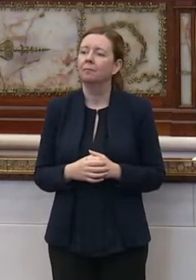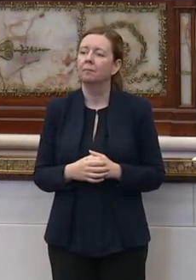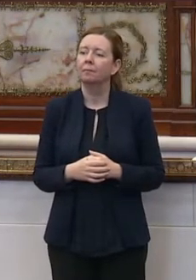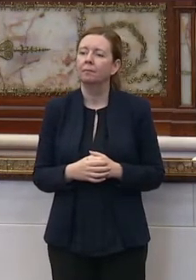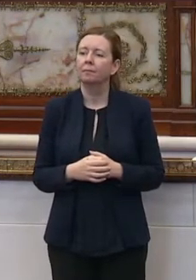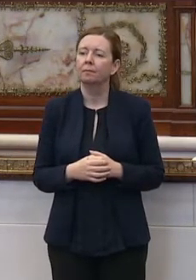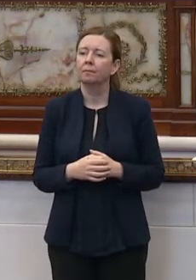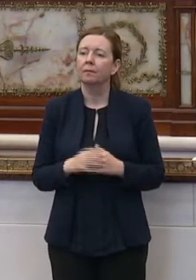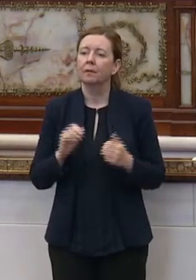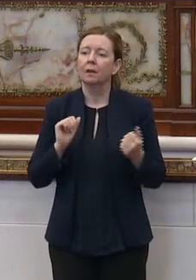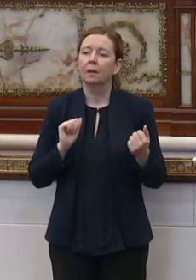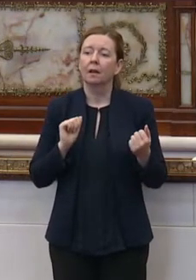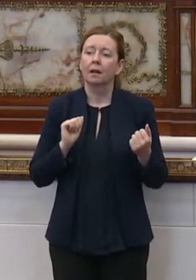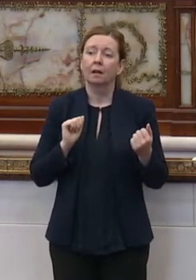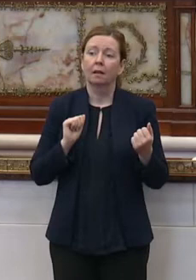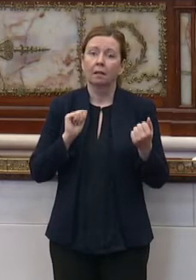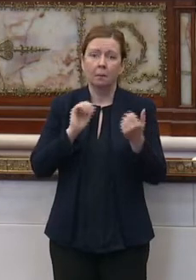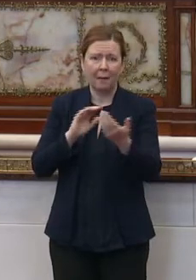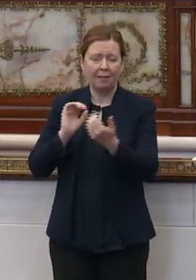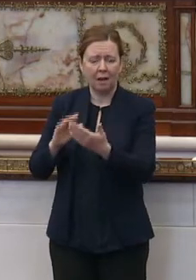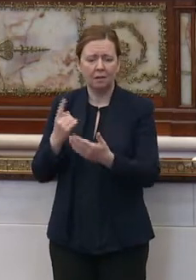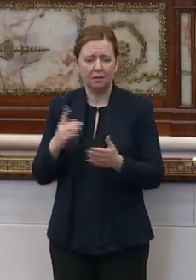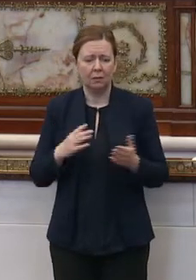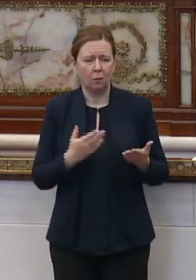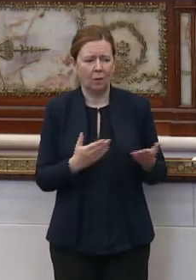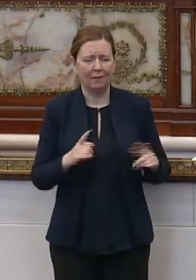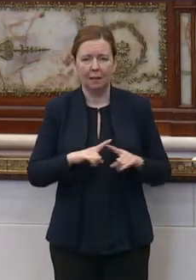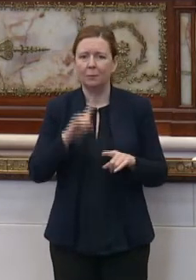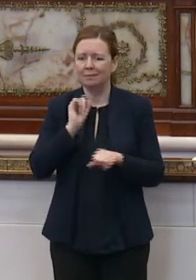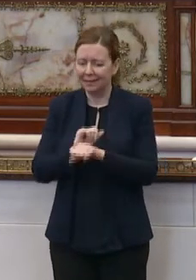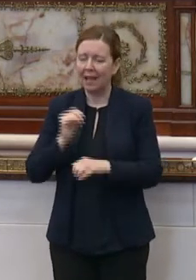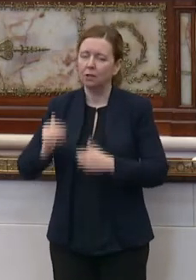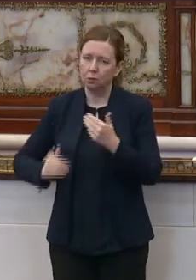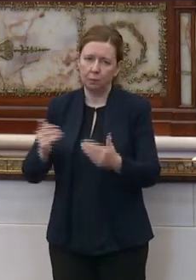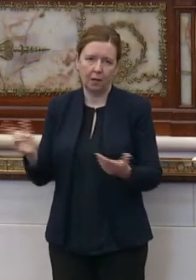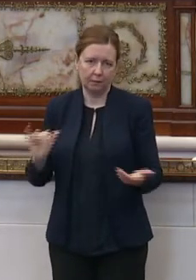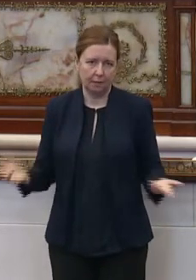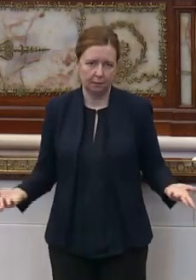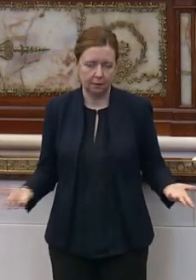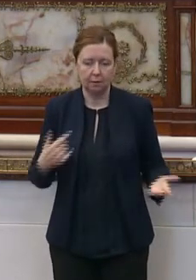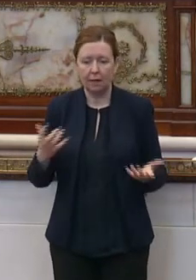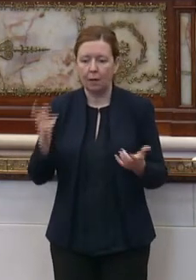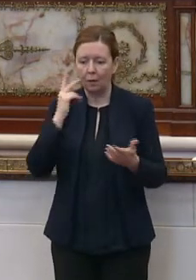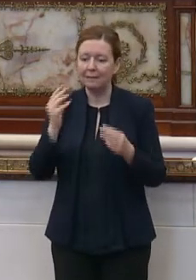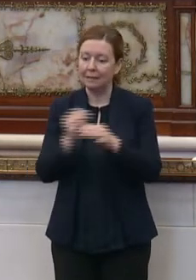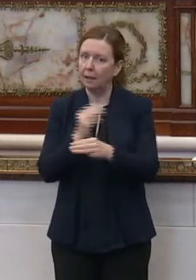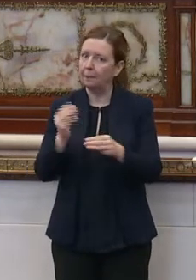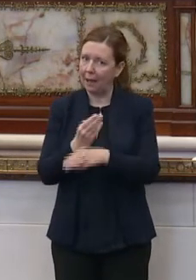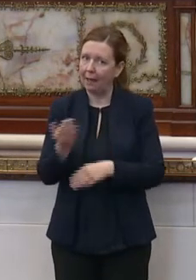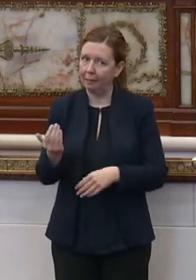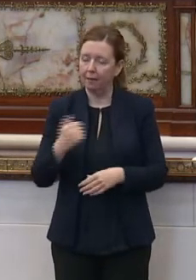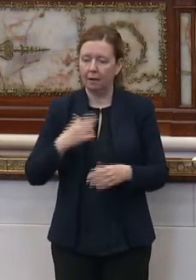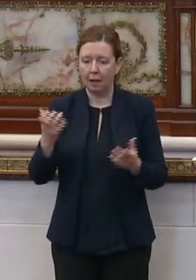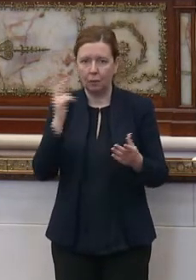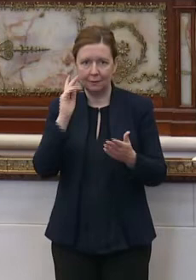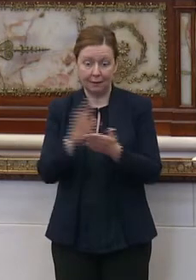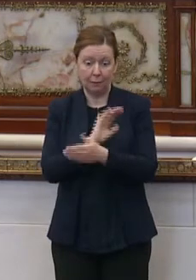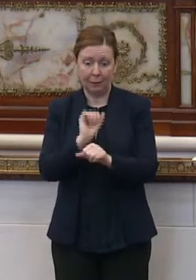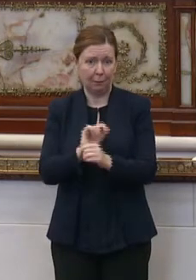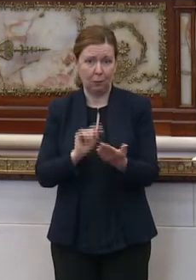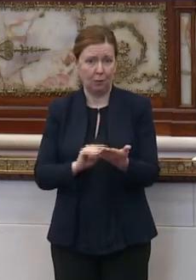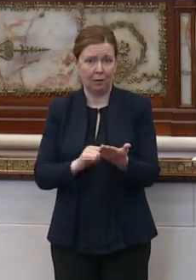The methodology is one thing, but what's the actual process? What is the evidence? I want to see the math. I want to see the paperwork